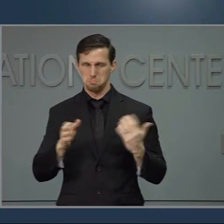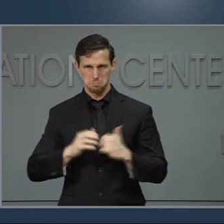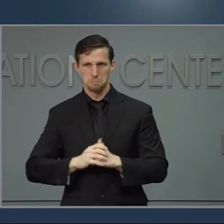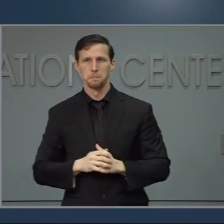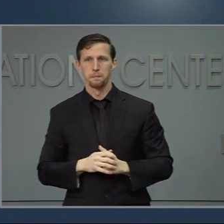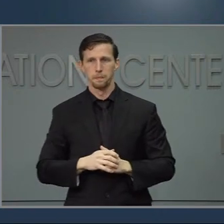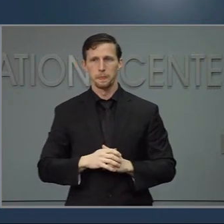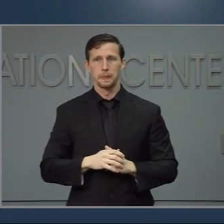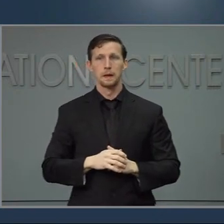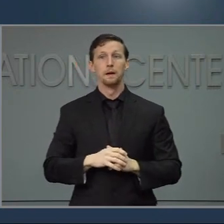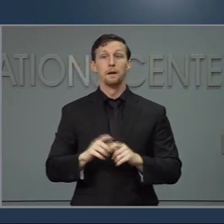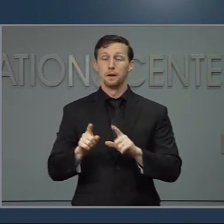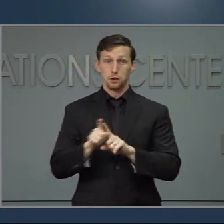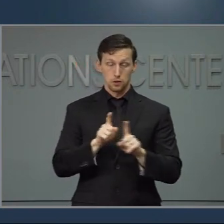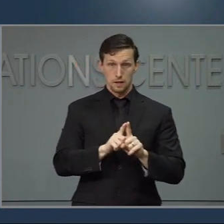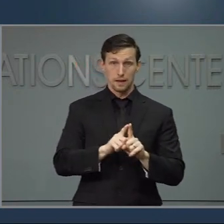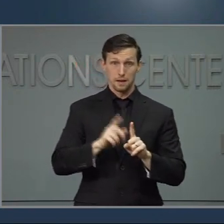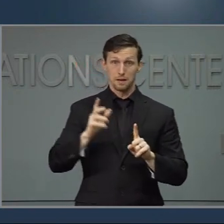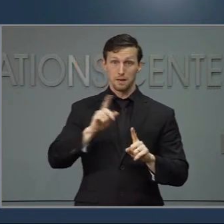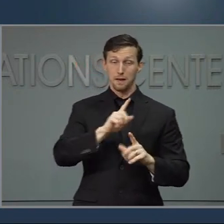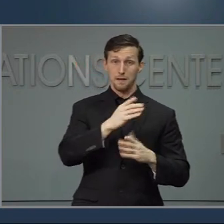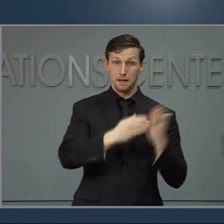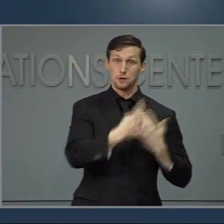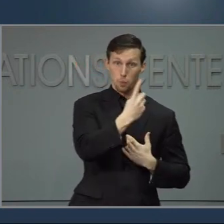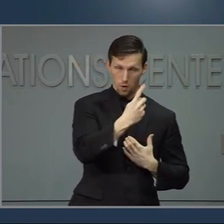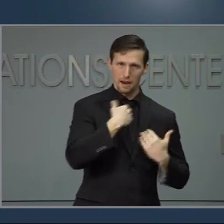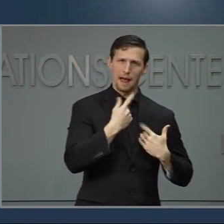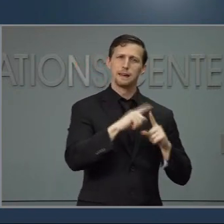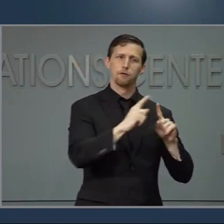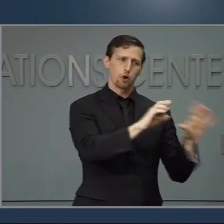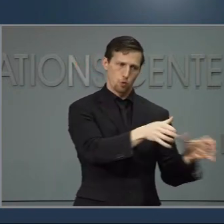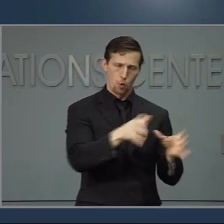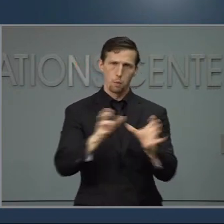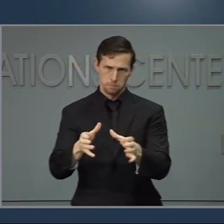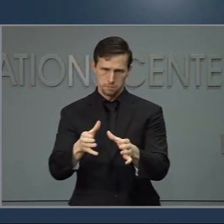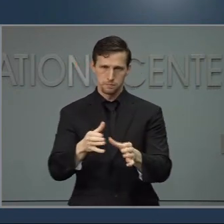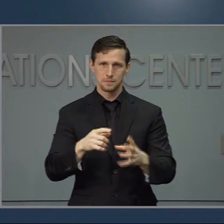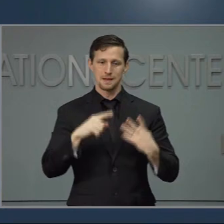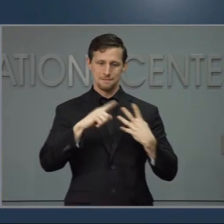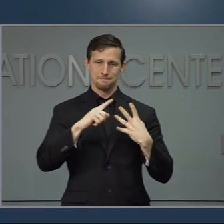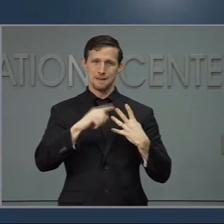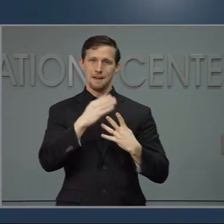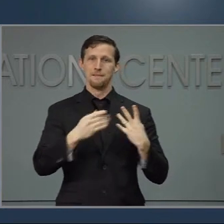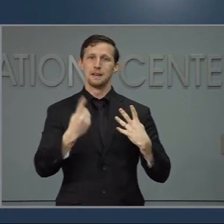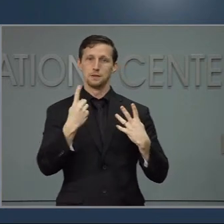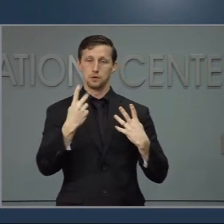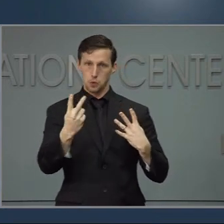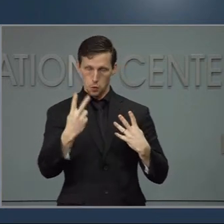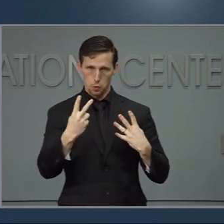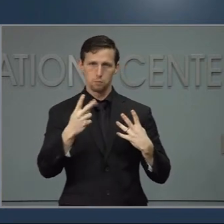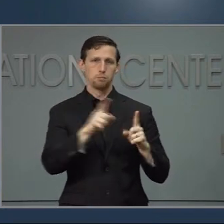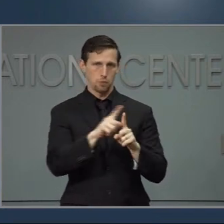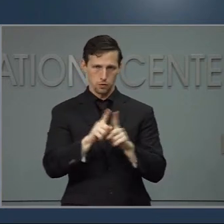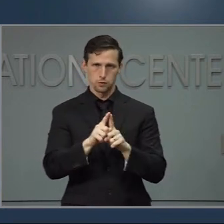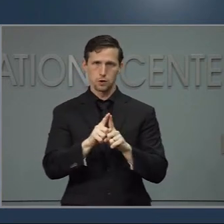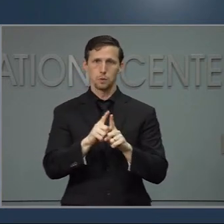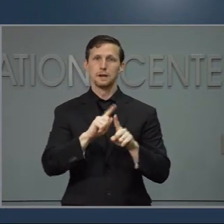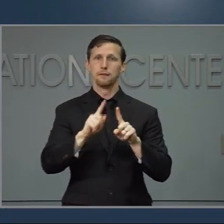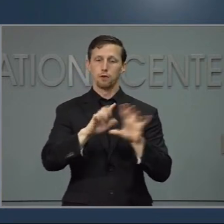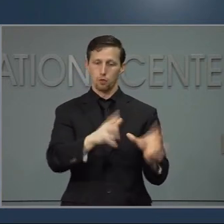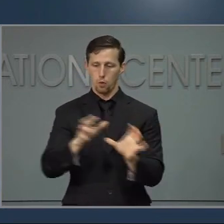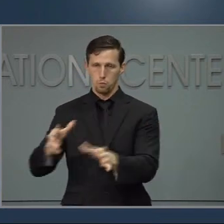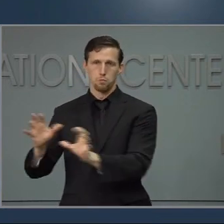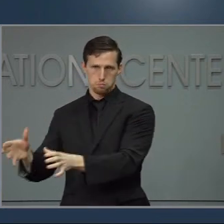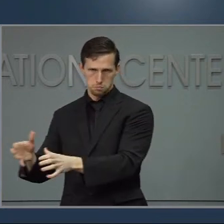the previous phase, the groups in Phase 2 will begin one at a time. Vaccines in Phase 2 will open